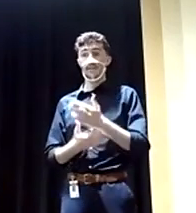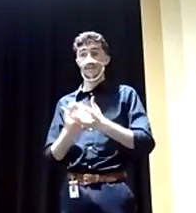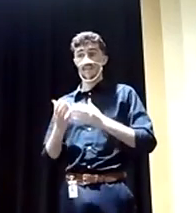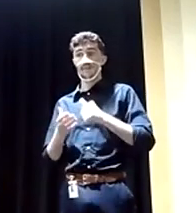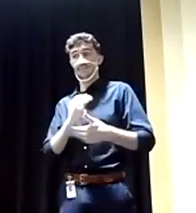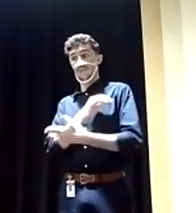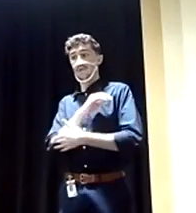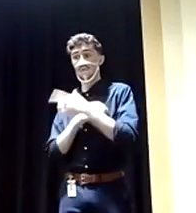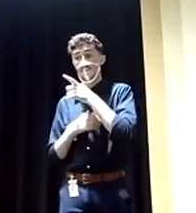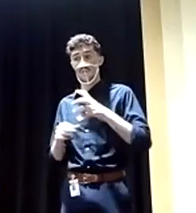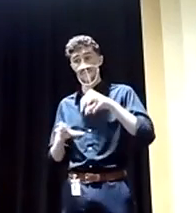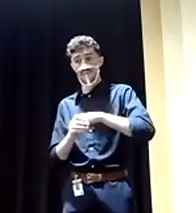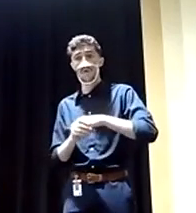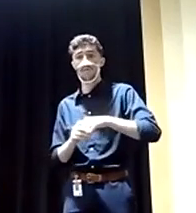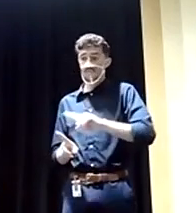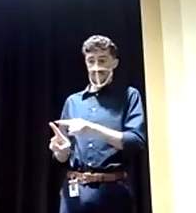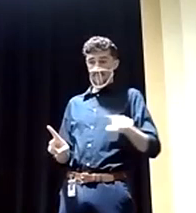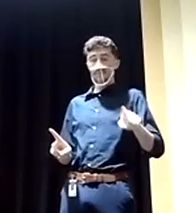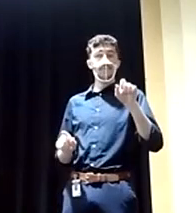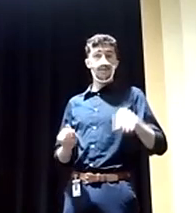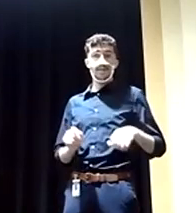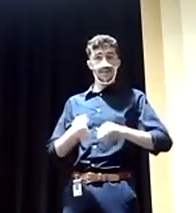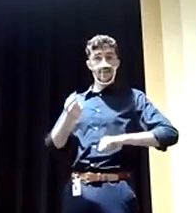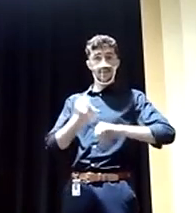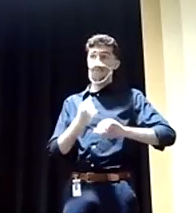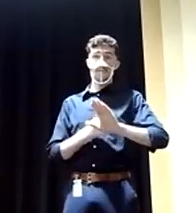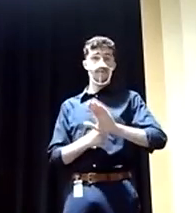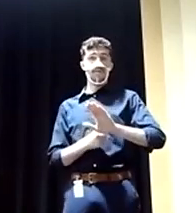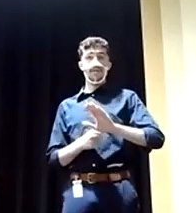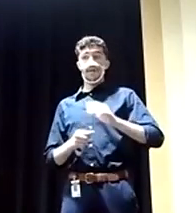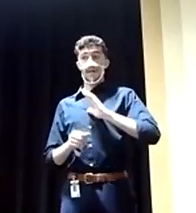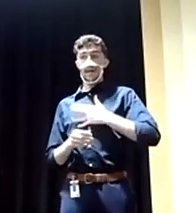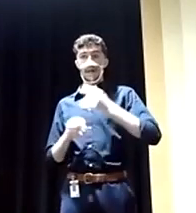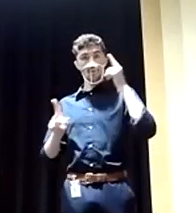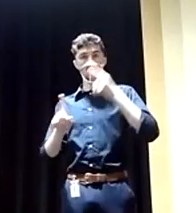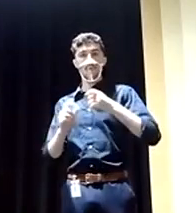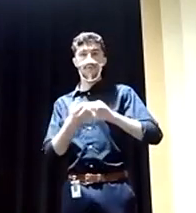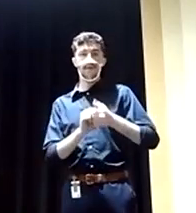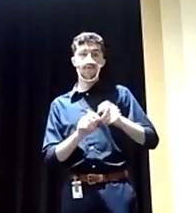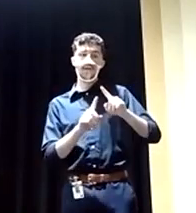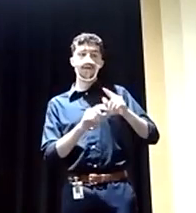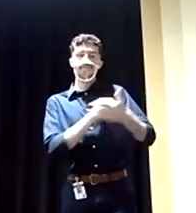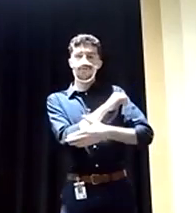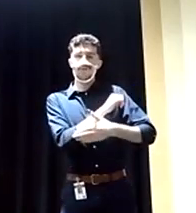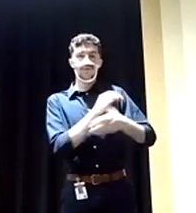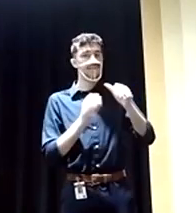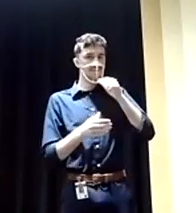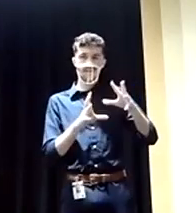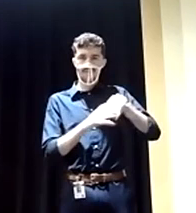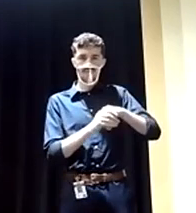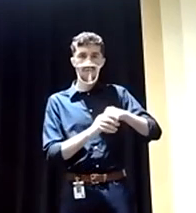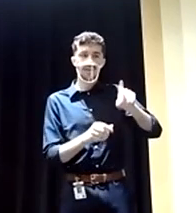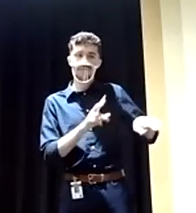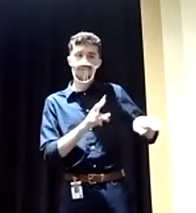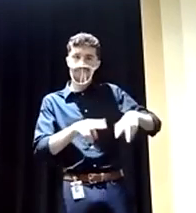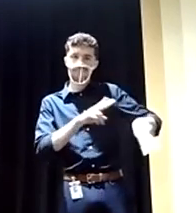part of it, to hold those kinds of regimes in check and to also promote and secure the spread of